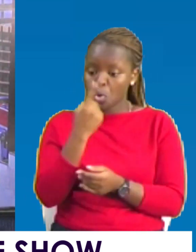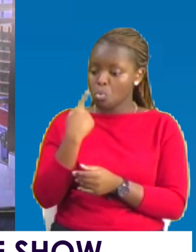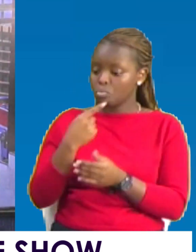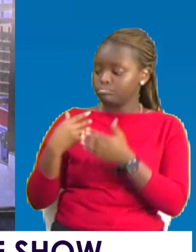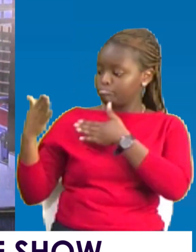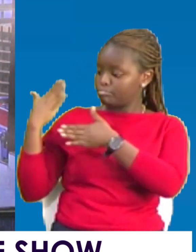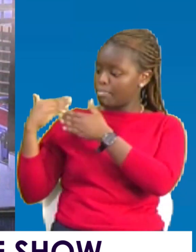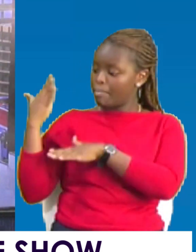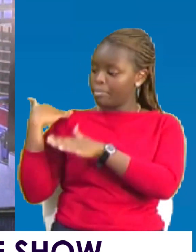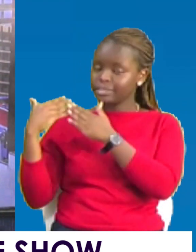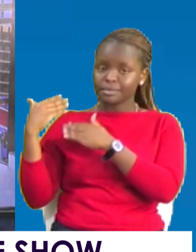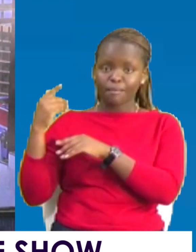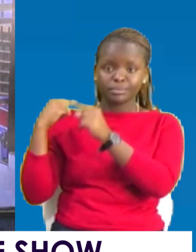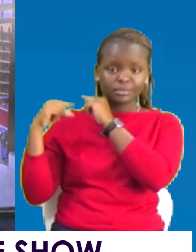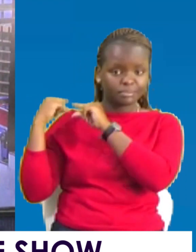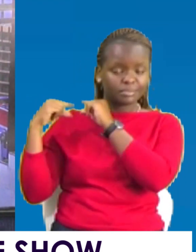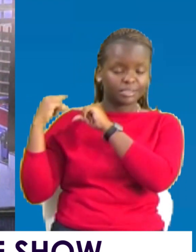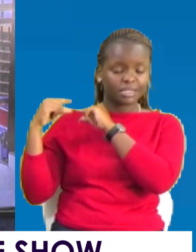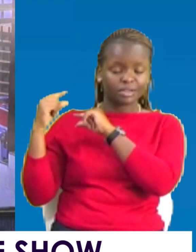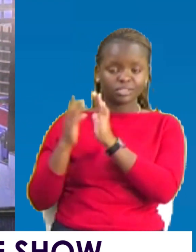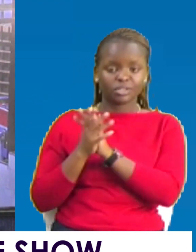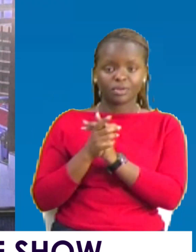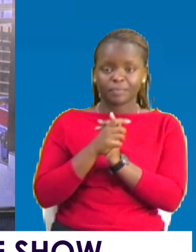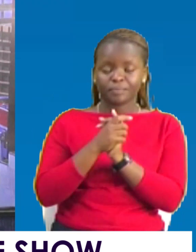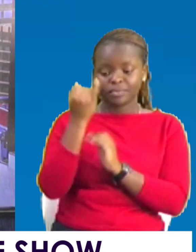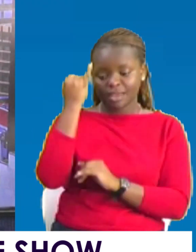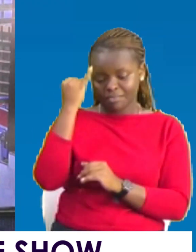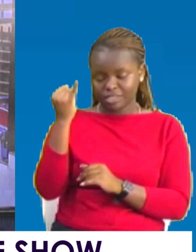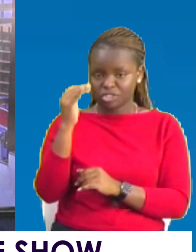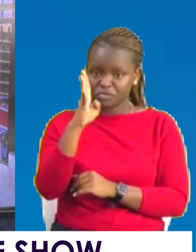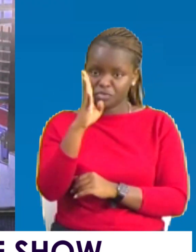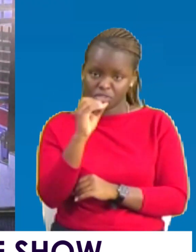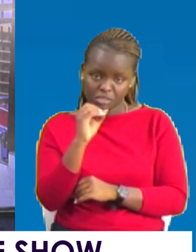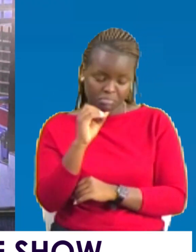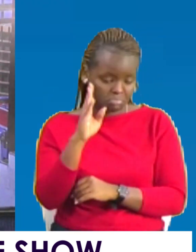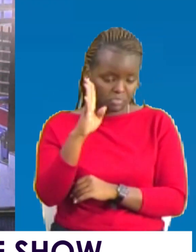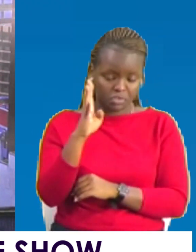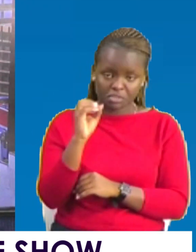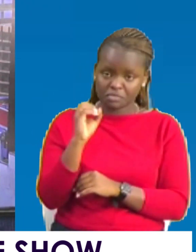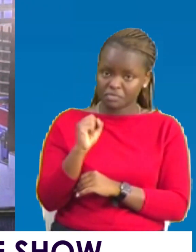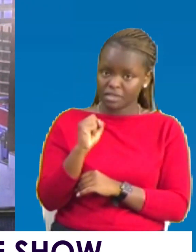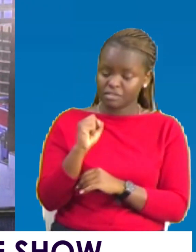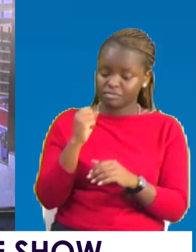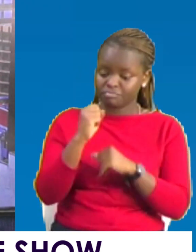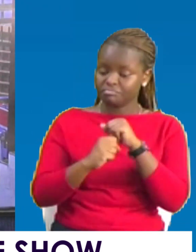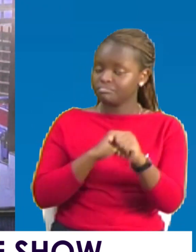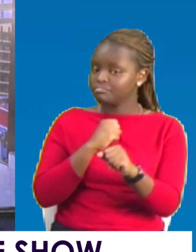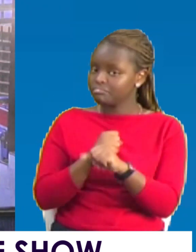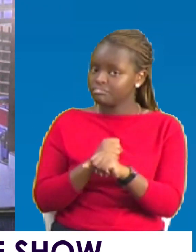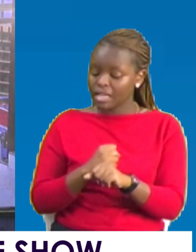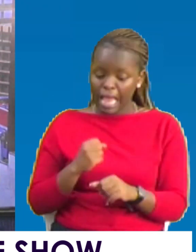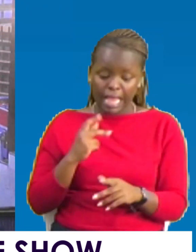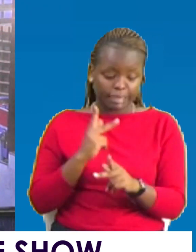the past. You know we used to imagine that people can write books. At 40 or 45. These are people that are already putting